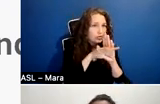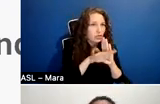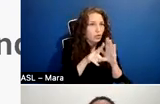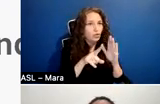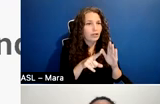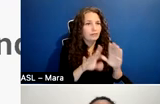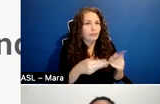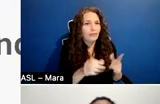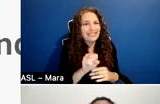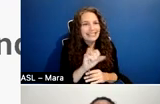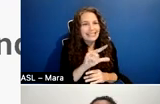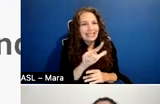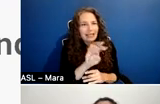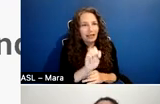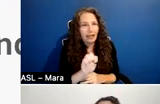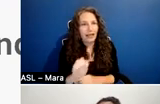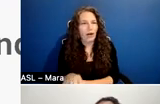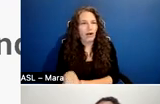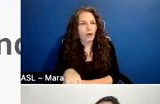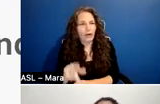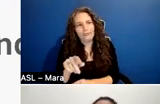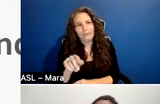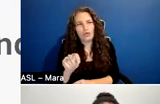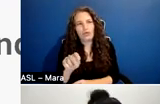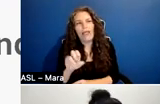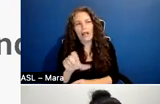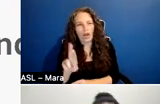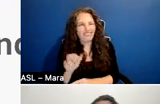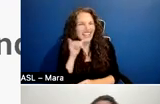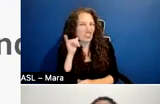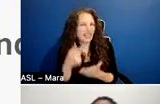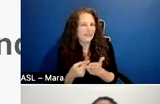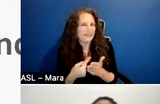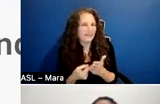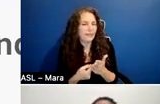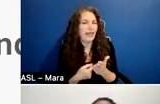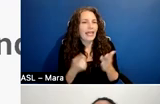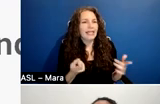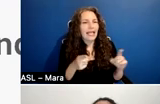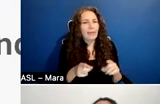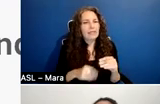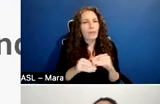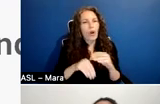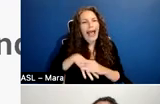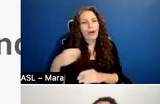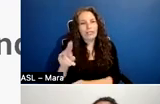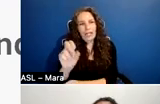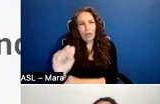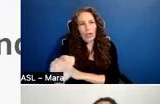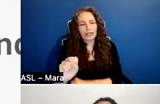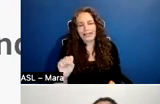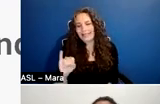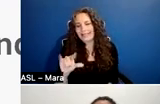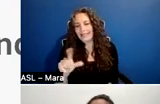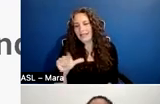yesterday. Um, this practice is more common actually outside of the United States. Um, sizzles and or trailers